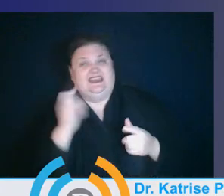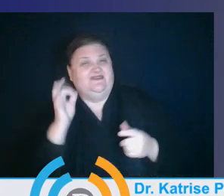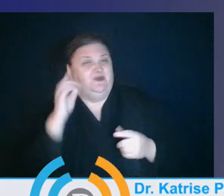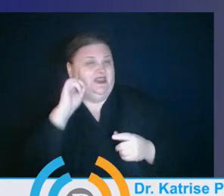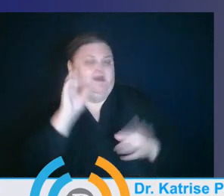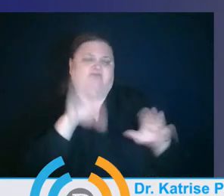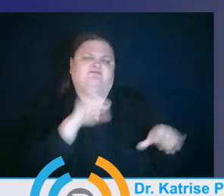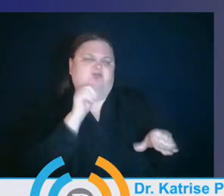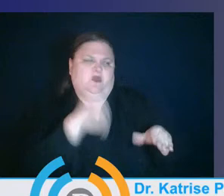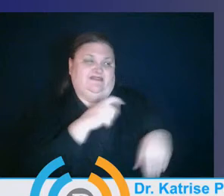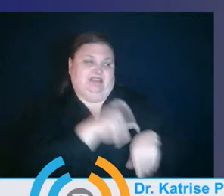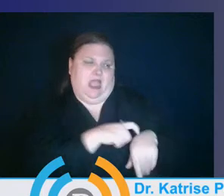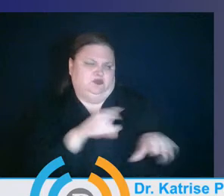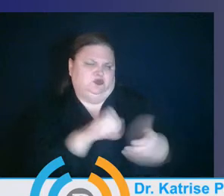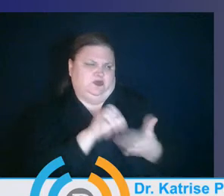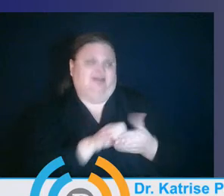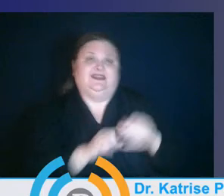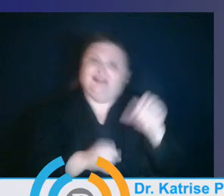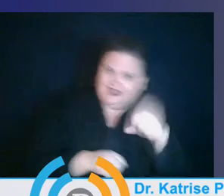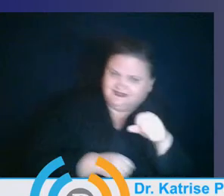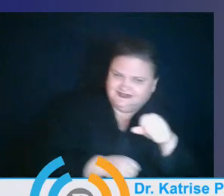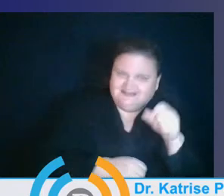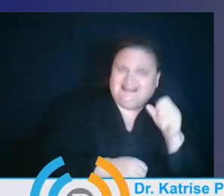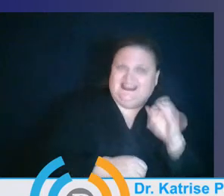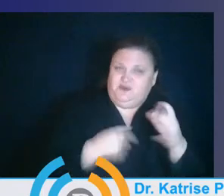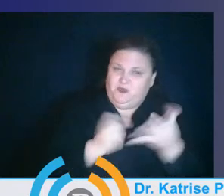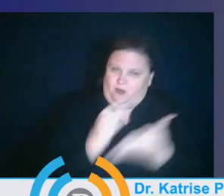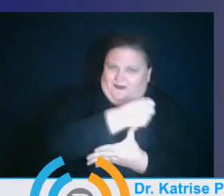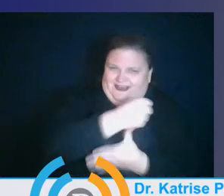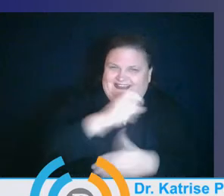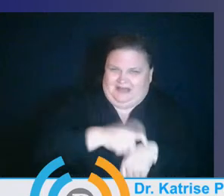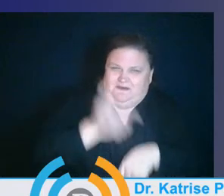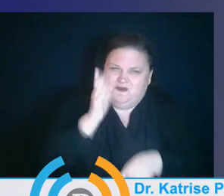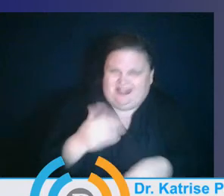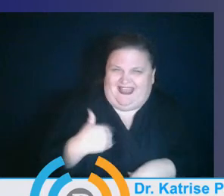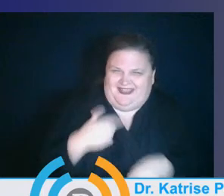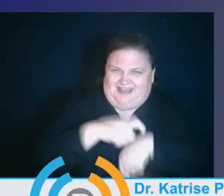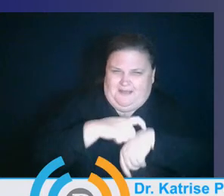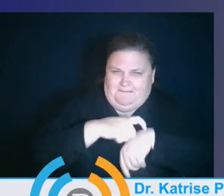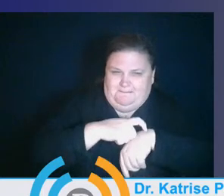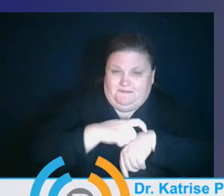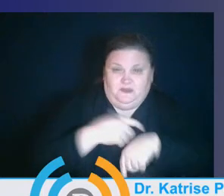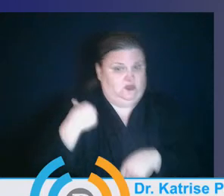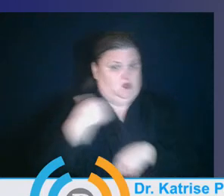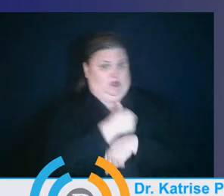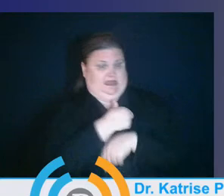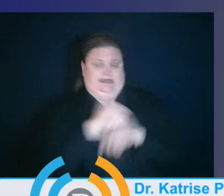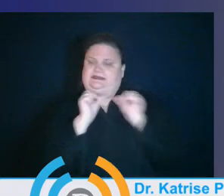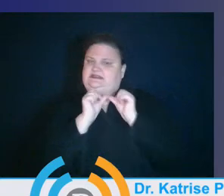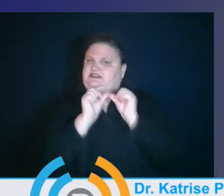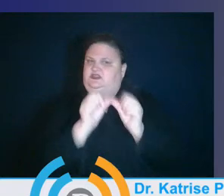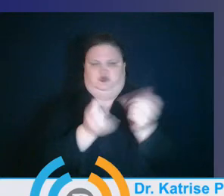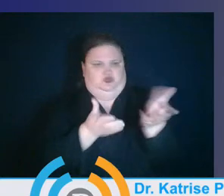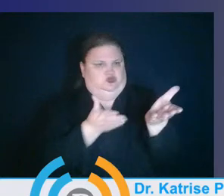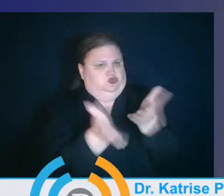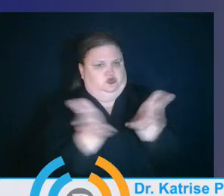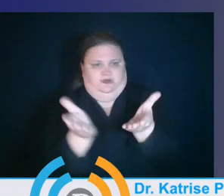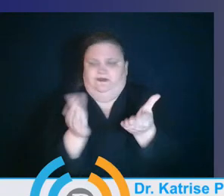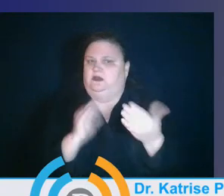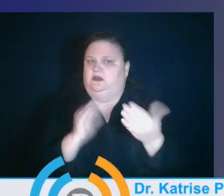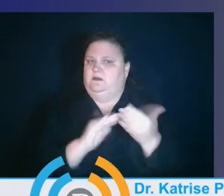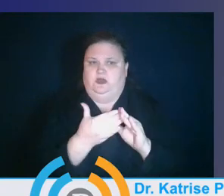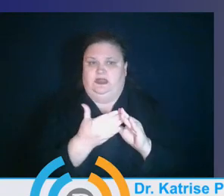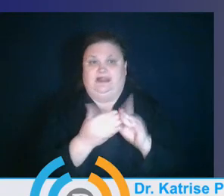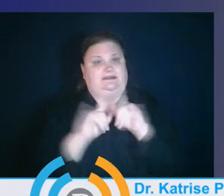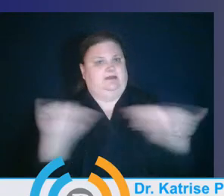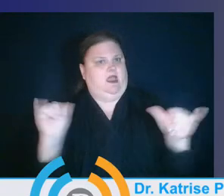we prioritize. And Team GBSD, I think, rose to the occasion and continue to serve our community while simultaneously dealing with